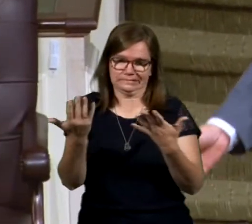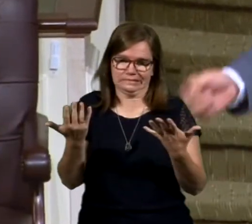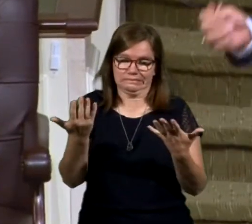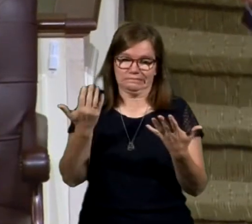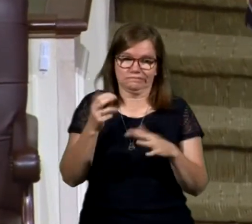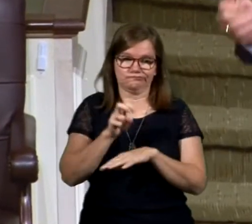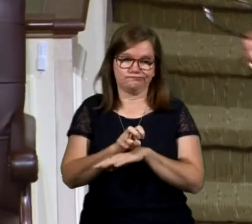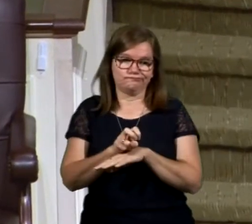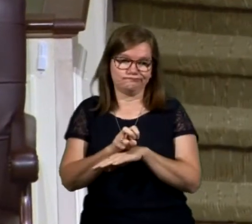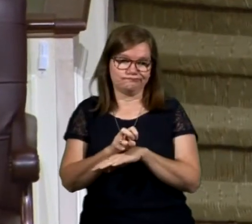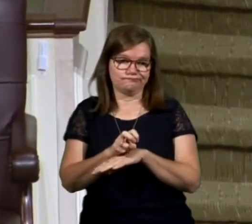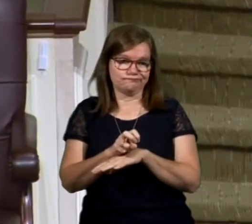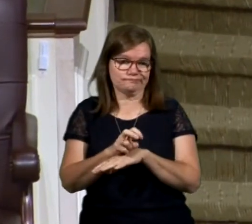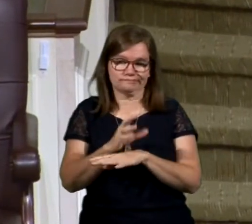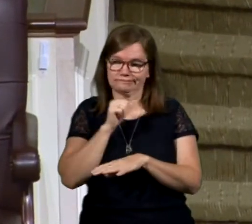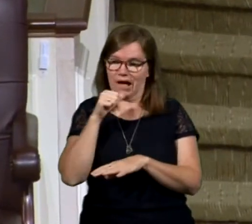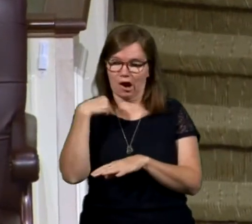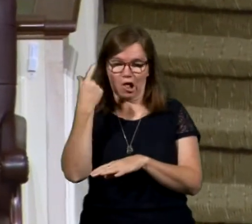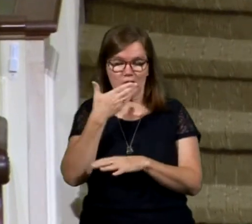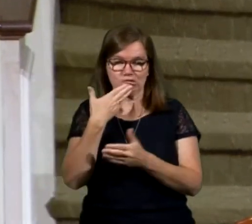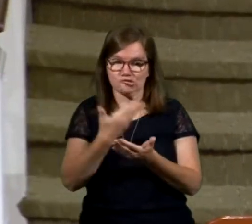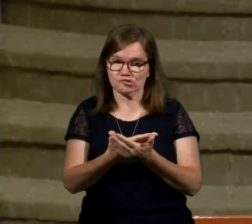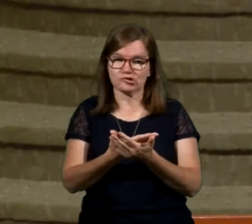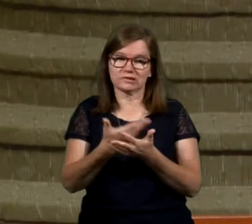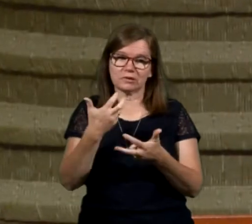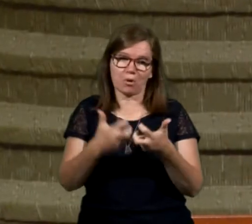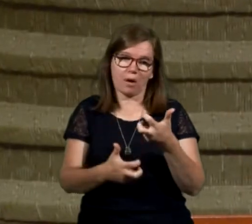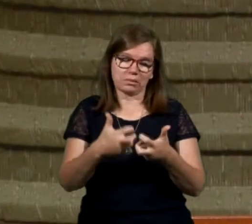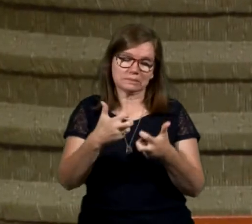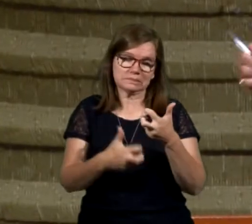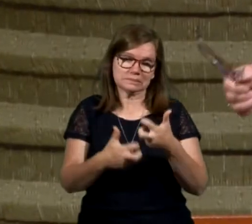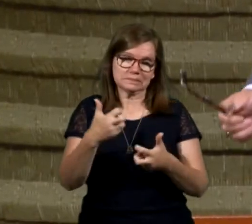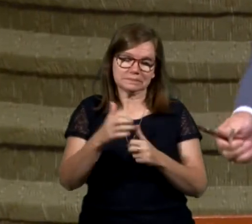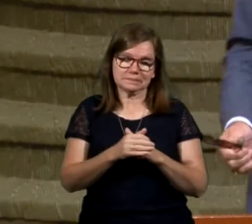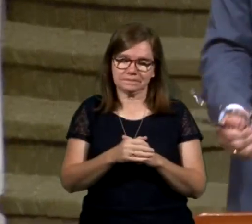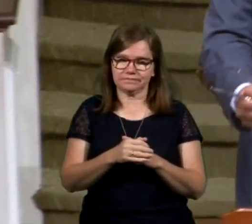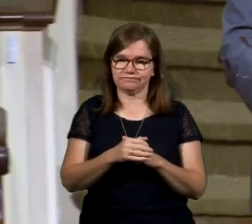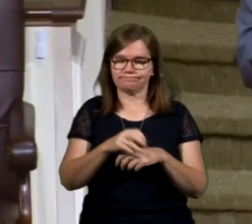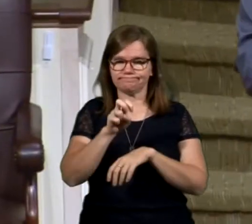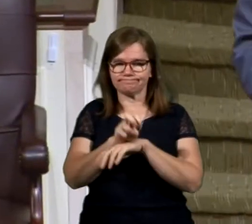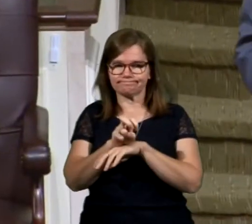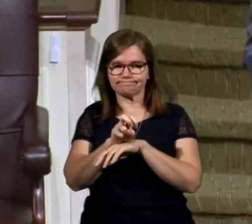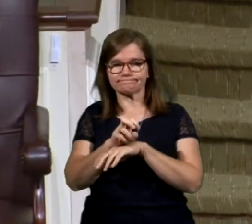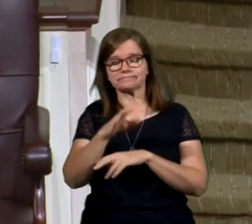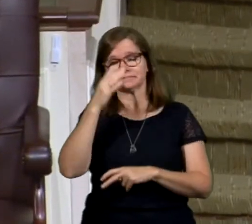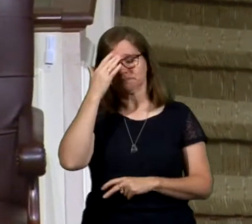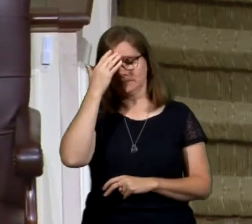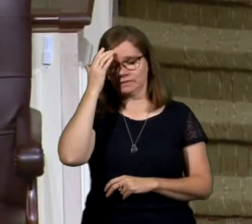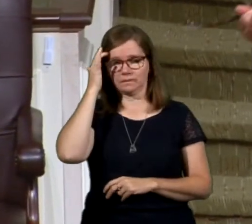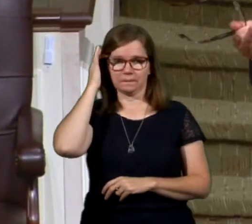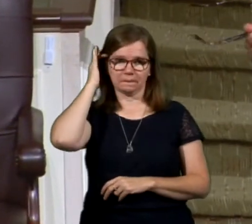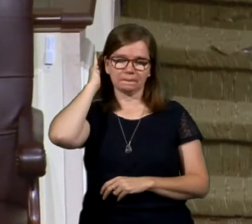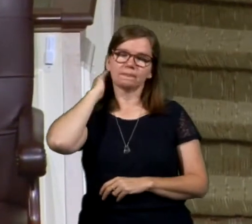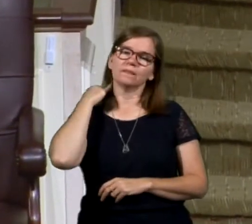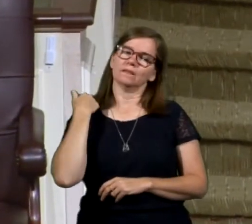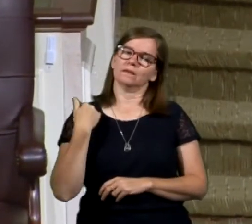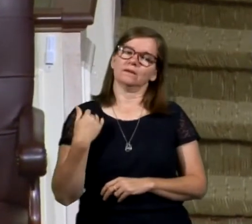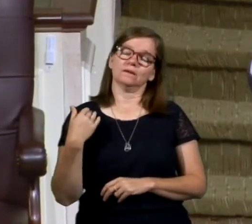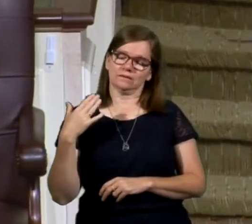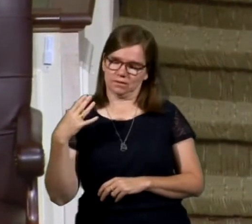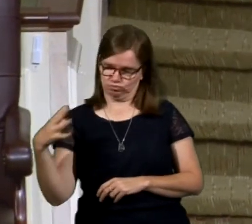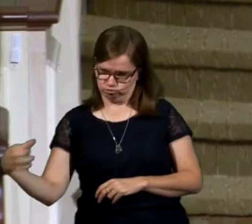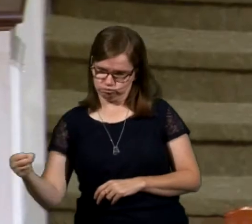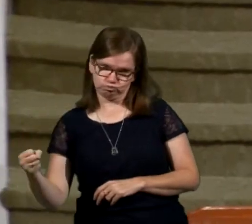on. It doesn't look good. It's a problem. And he comes down and he's taken down and he stands in front of a